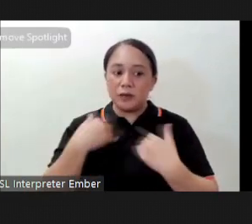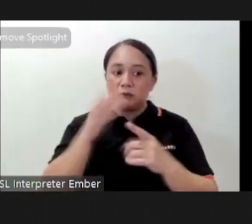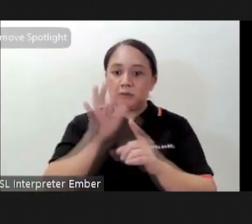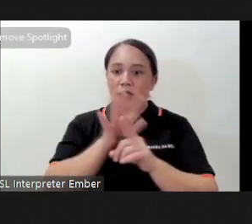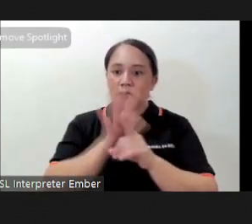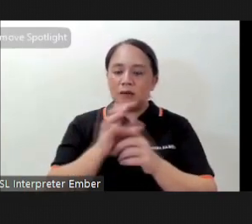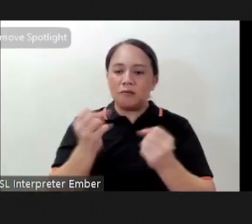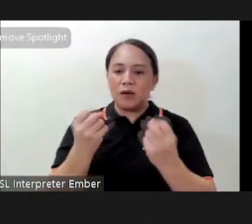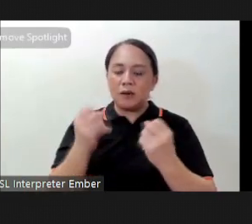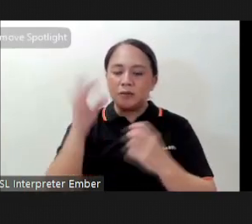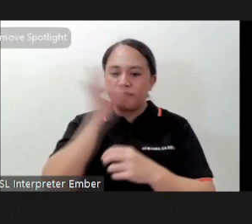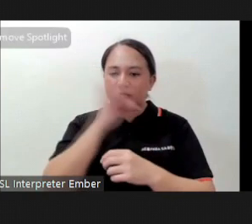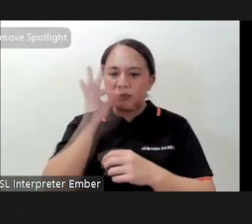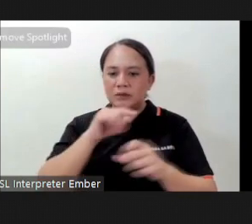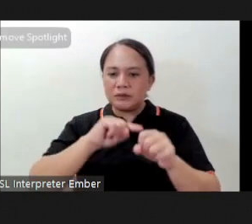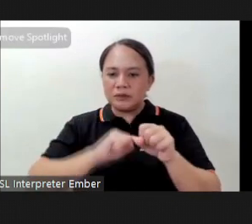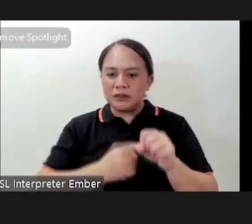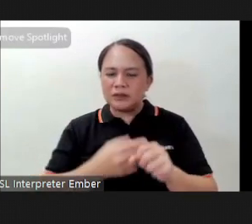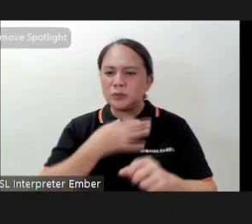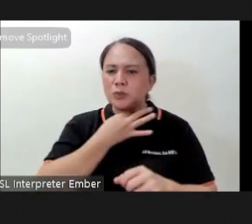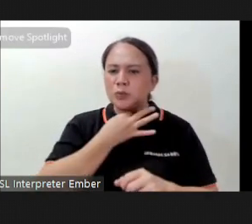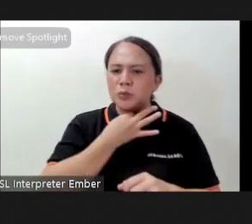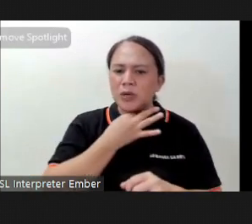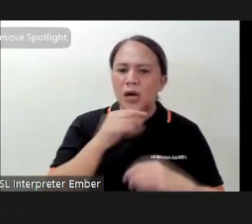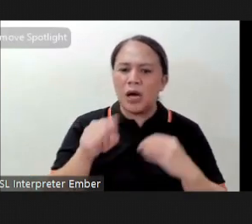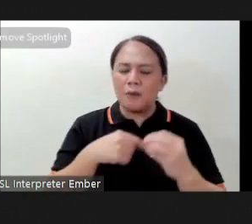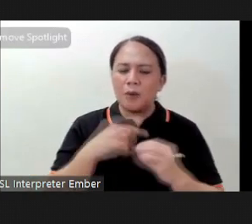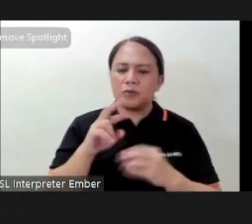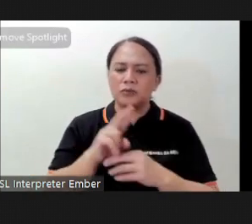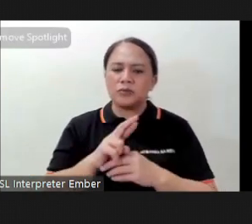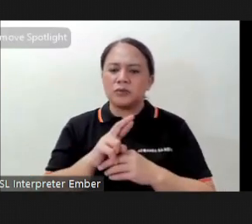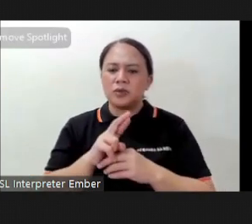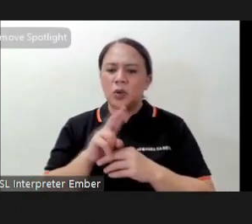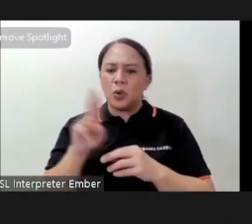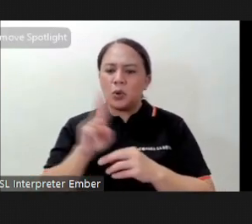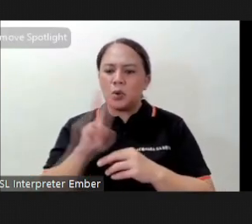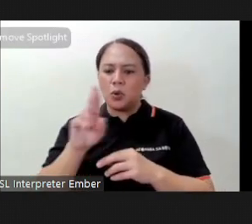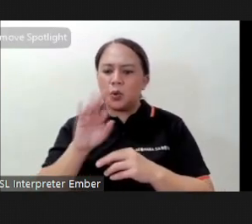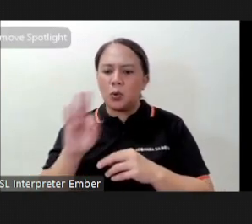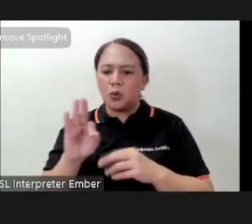many Filipinos also started becoming curious about rope flow because it